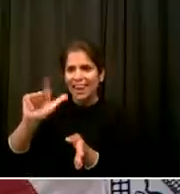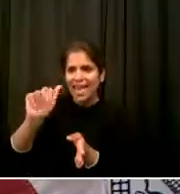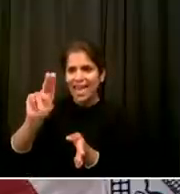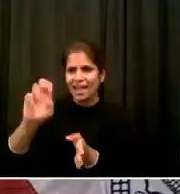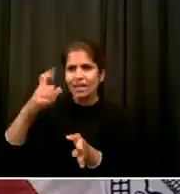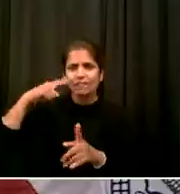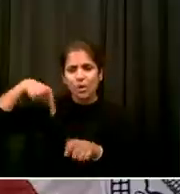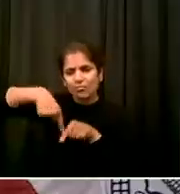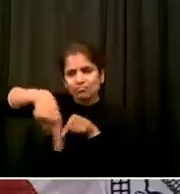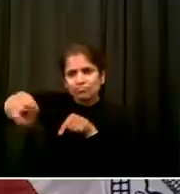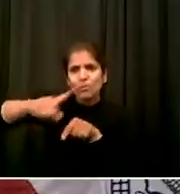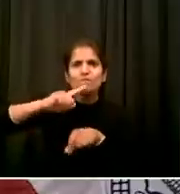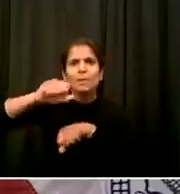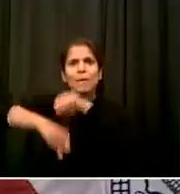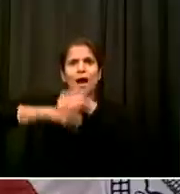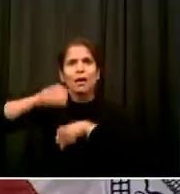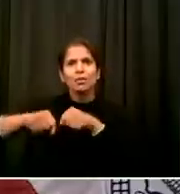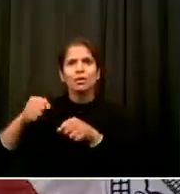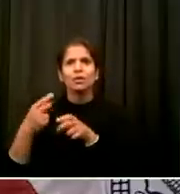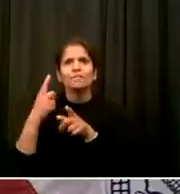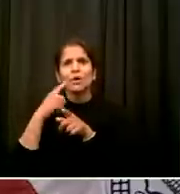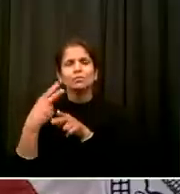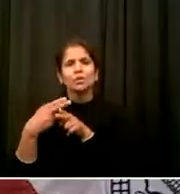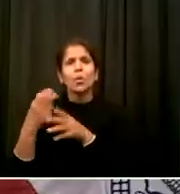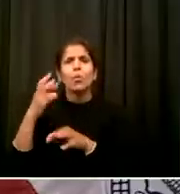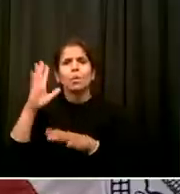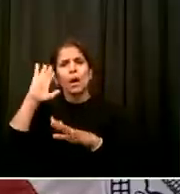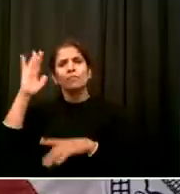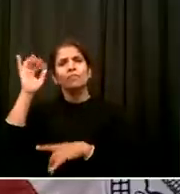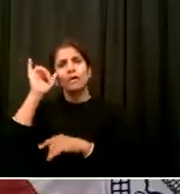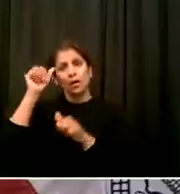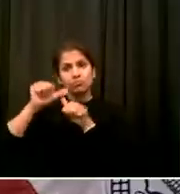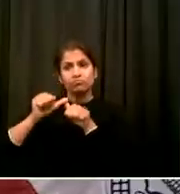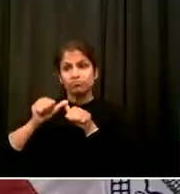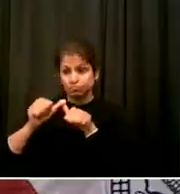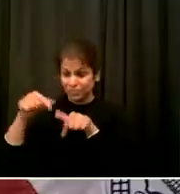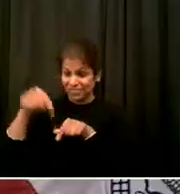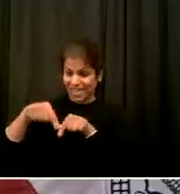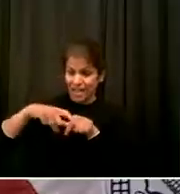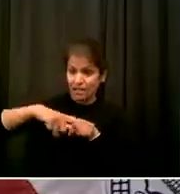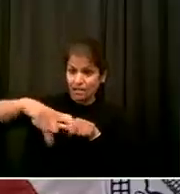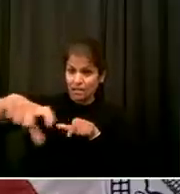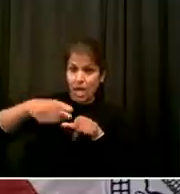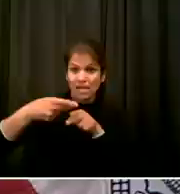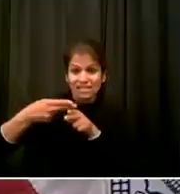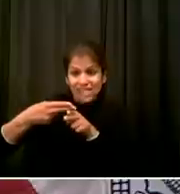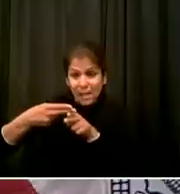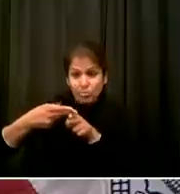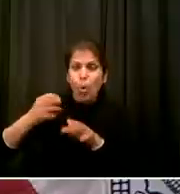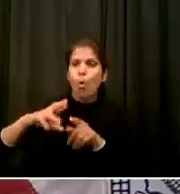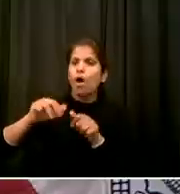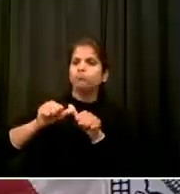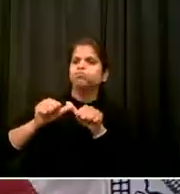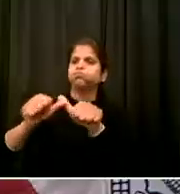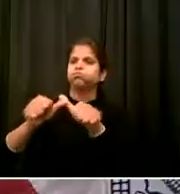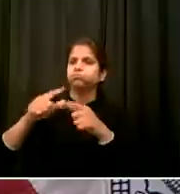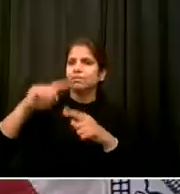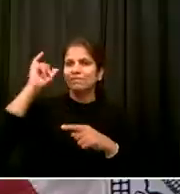the way I believe is the truth Vision Zero continues to grow all the time The formula is straightforward